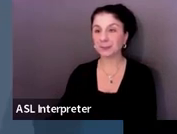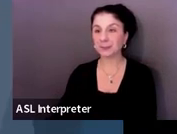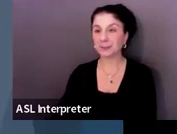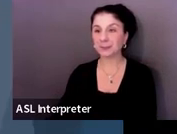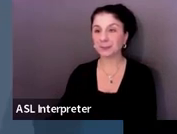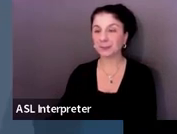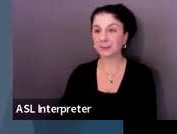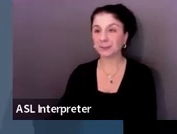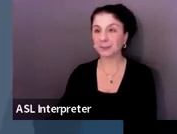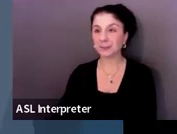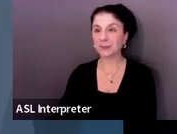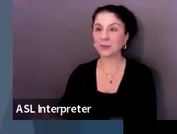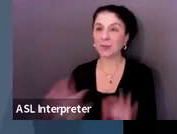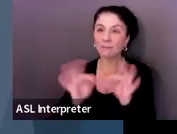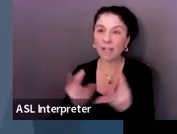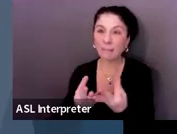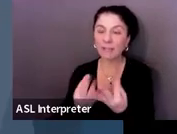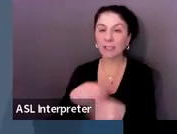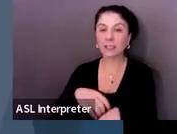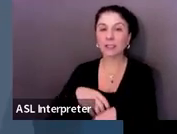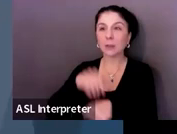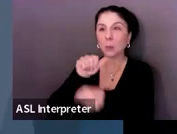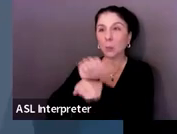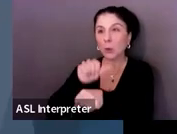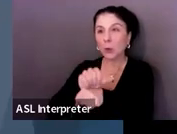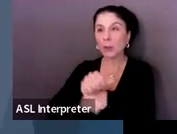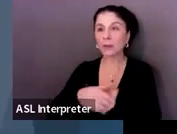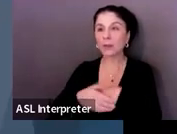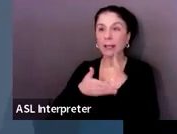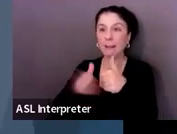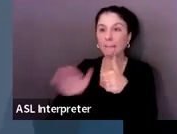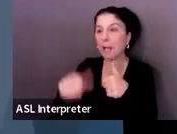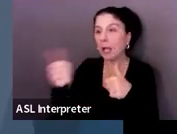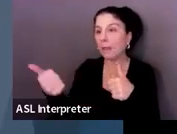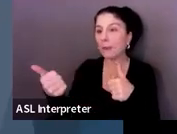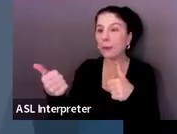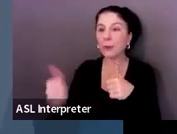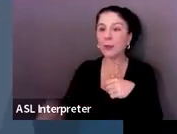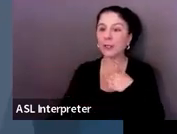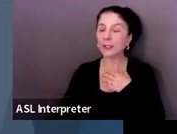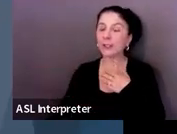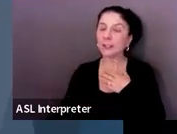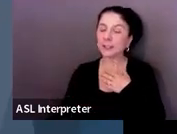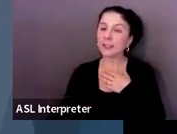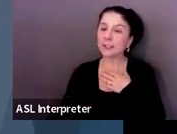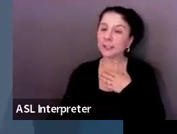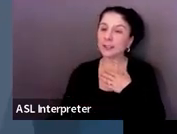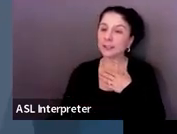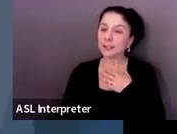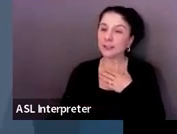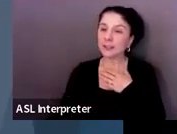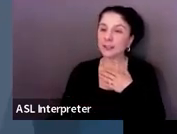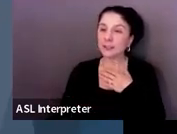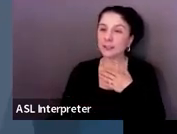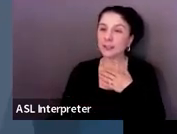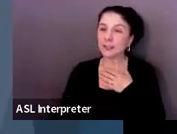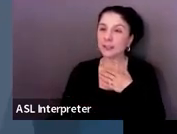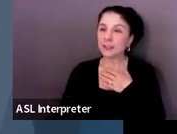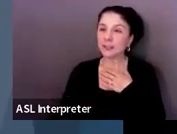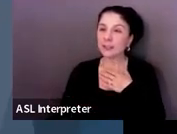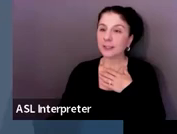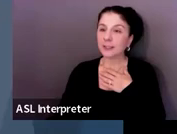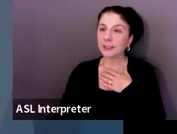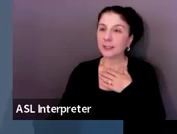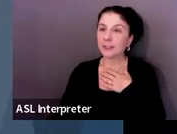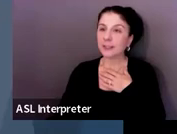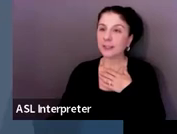Family. Work. Helping others. Yeah. So these are the things that we all want in our life so that we